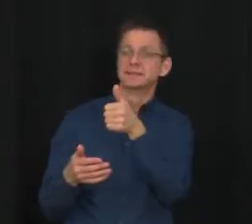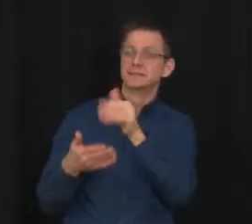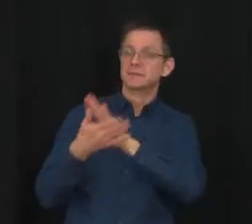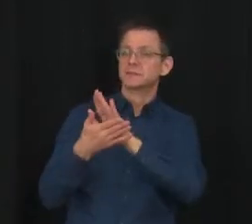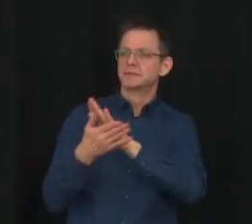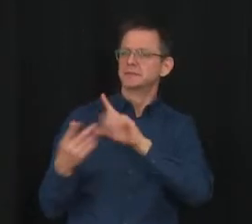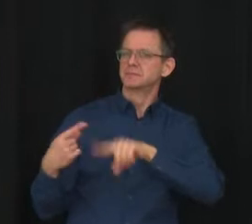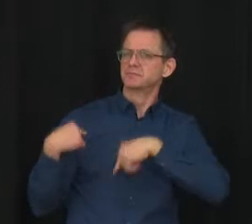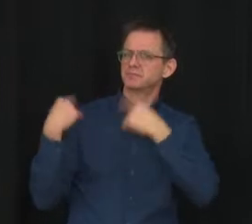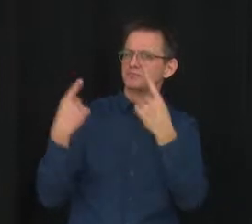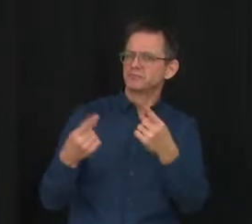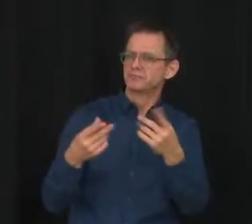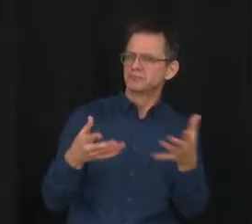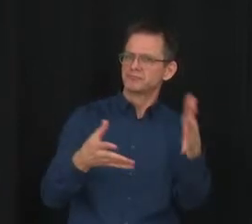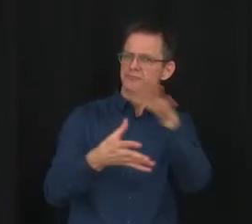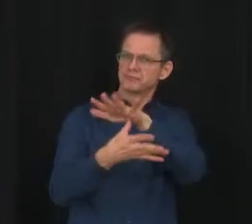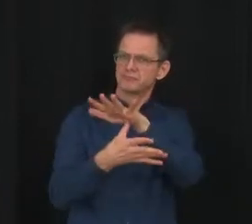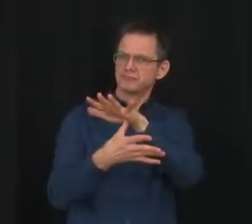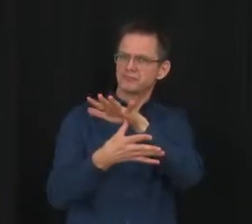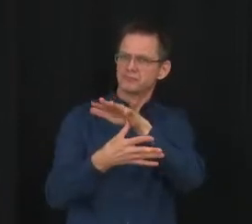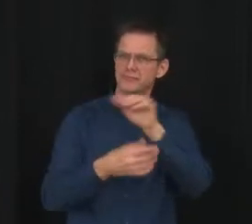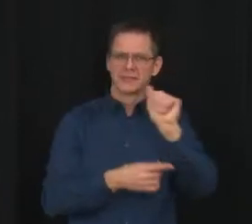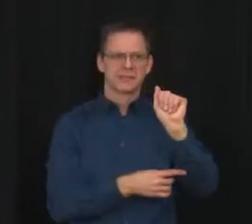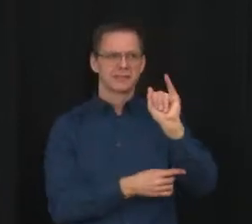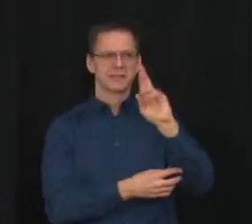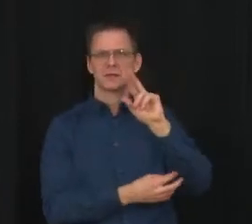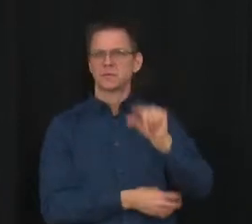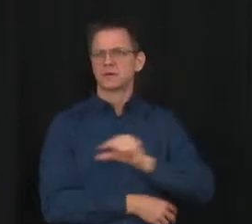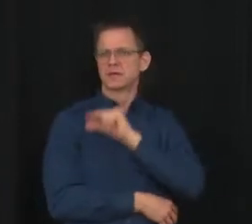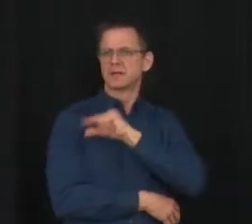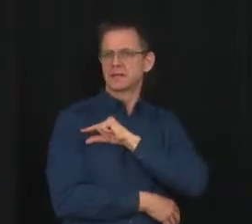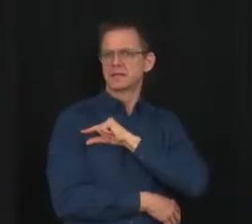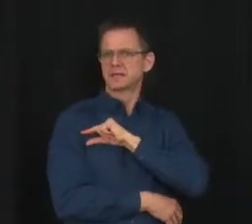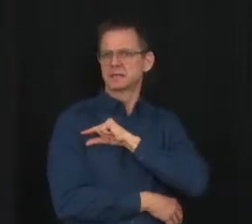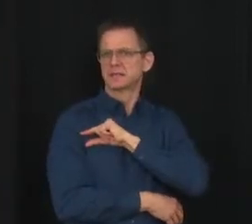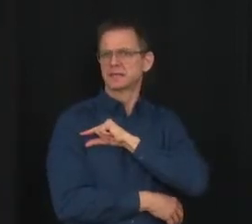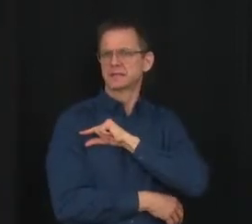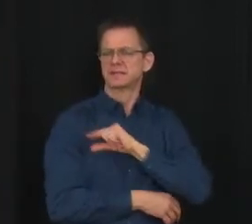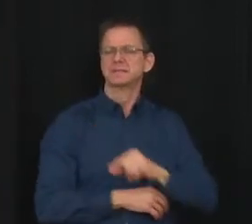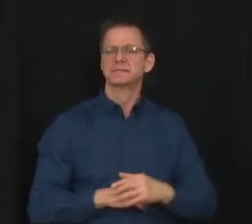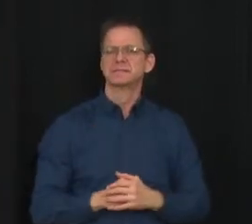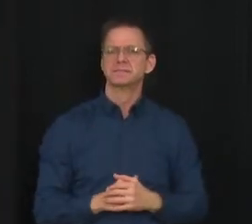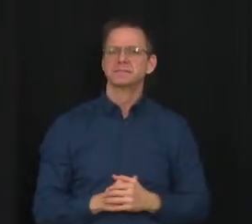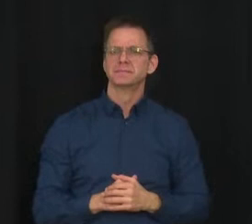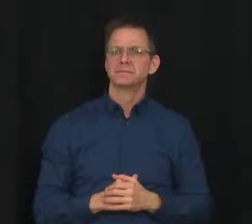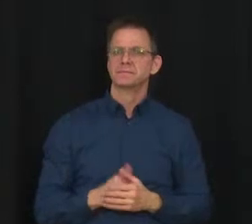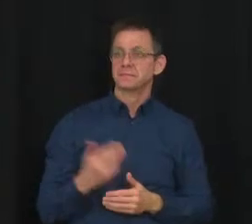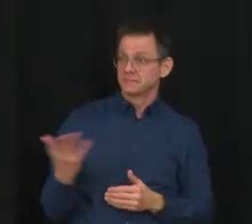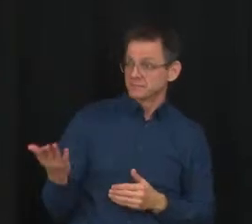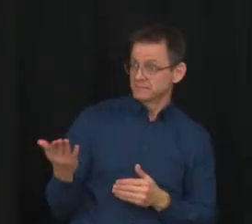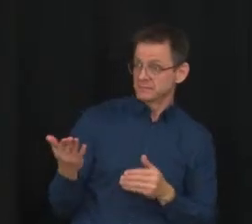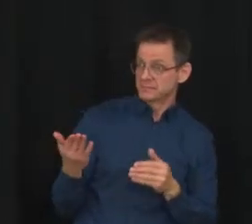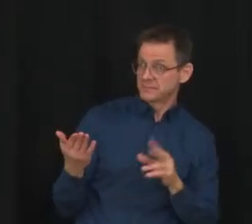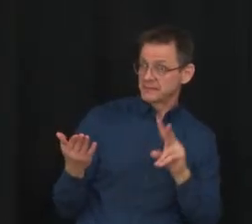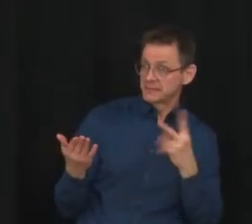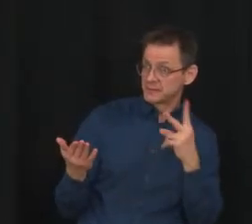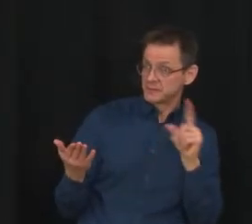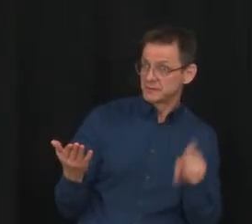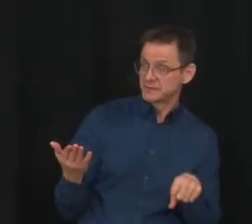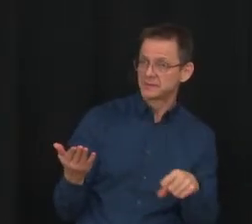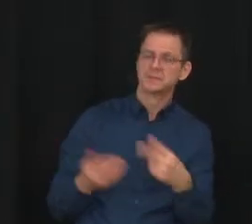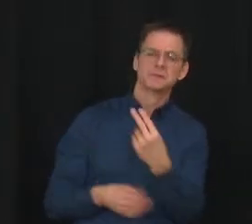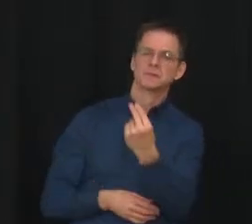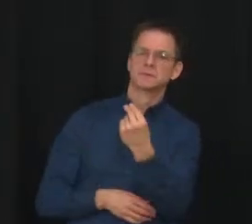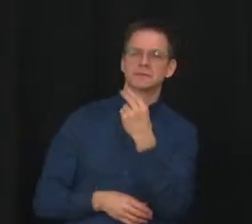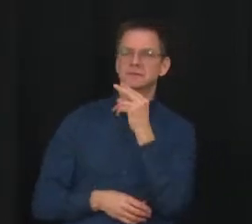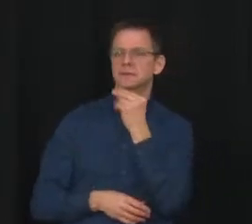this their top priority and they continue to work on further refinements if necessary. Dr. Henshaw, would you like to add anything? No, she's saying